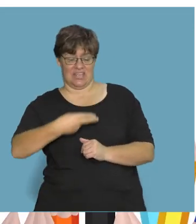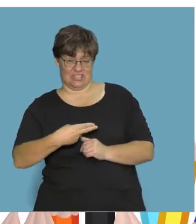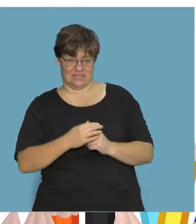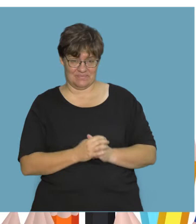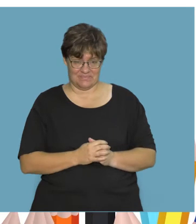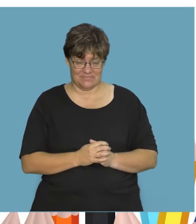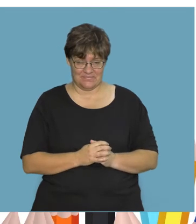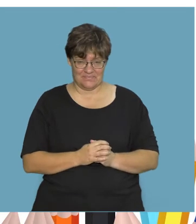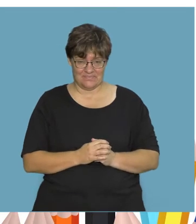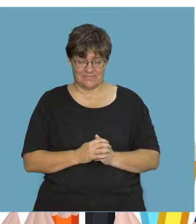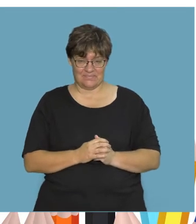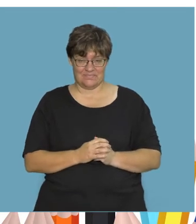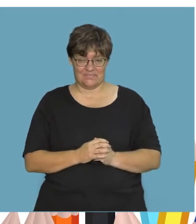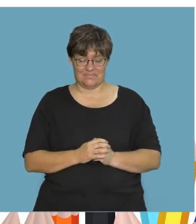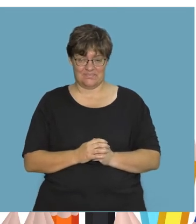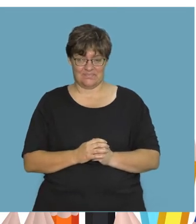makes ch.